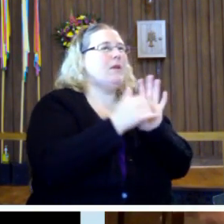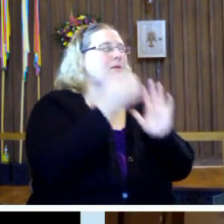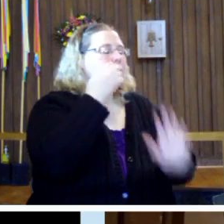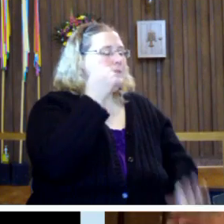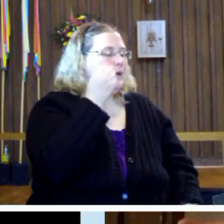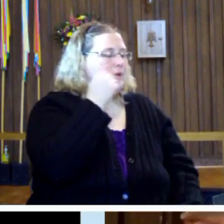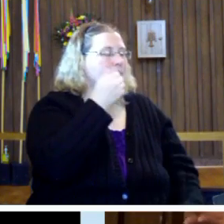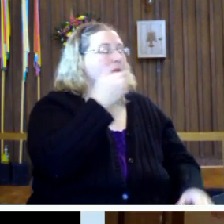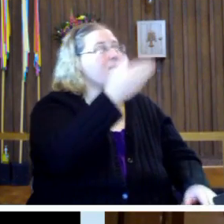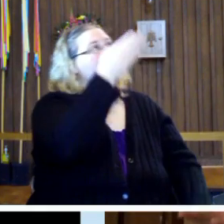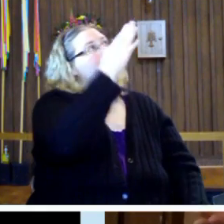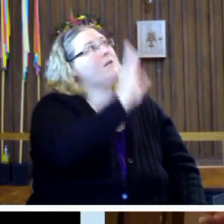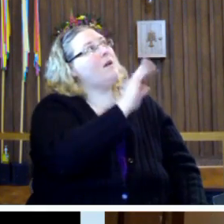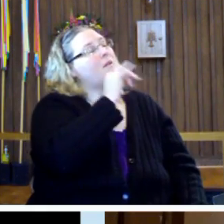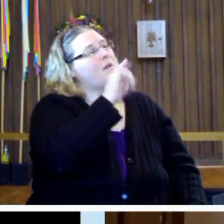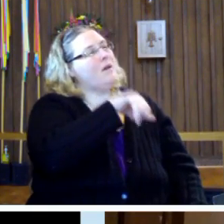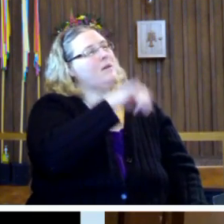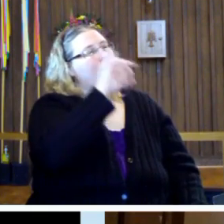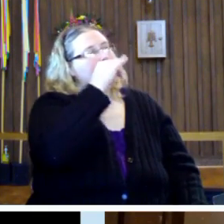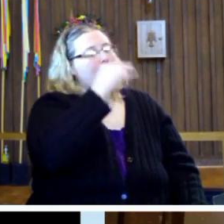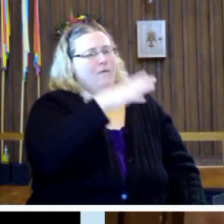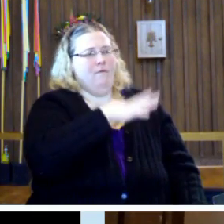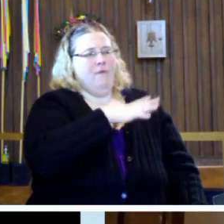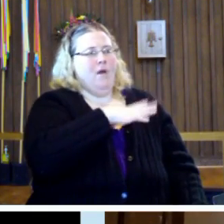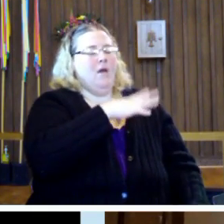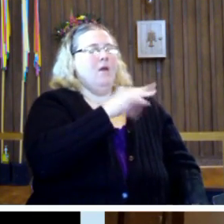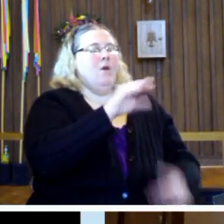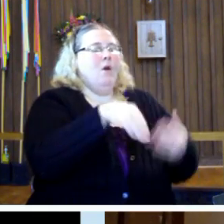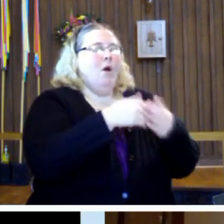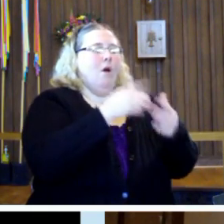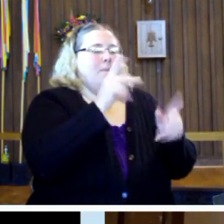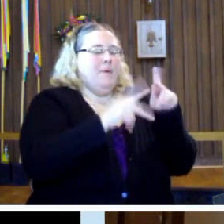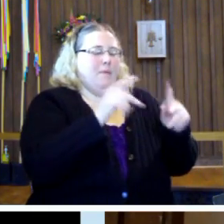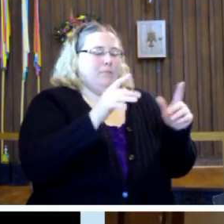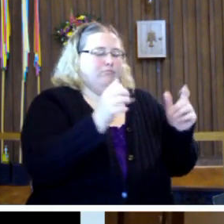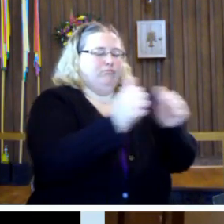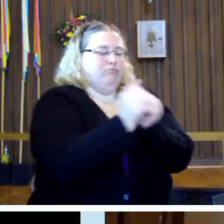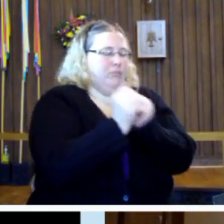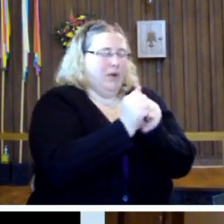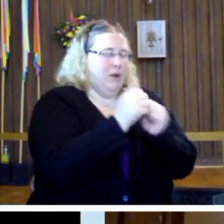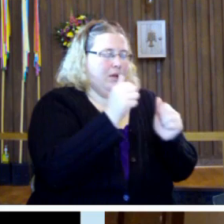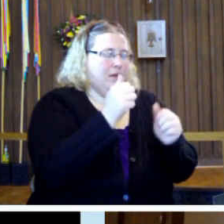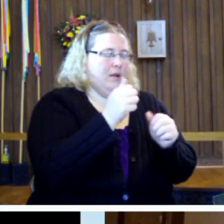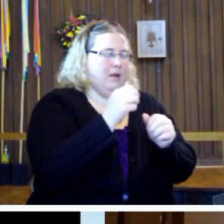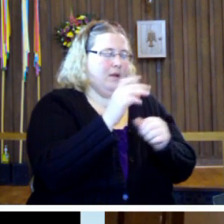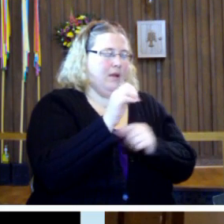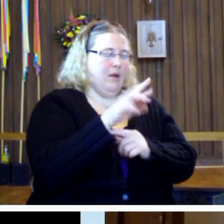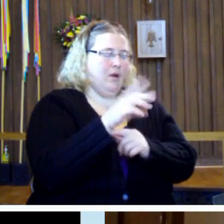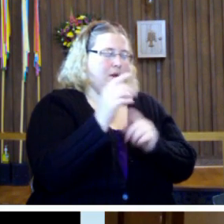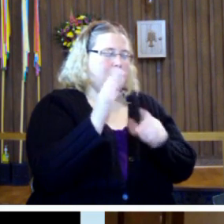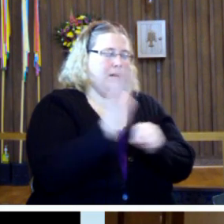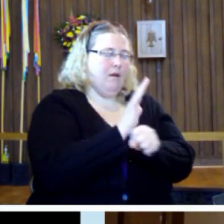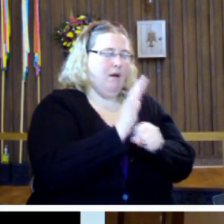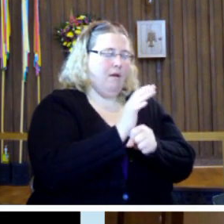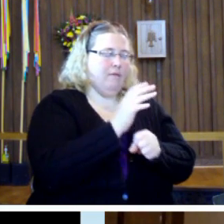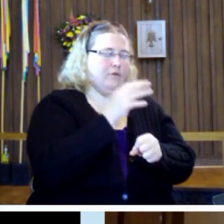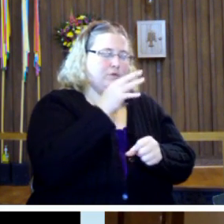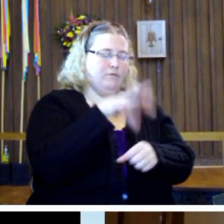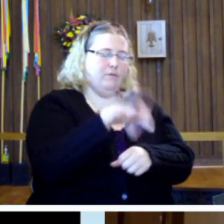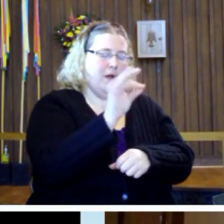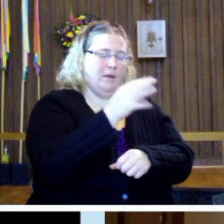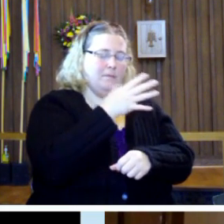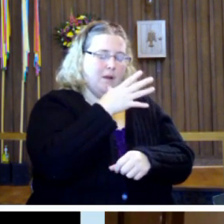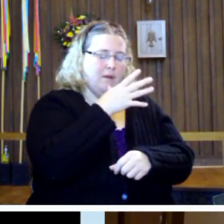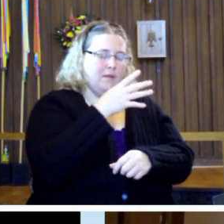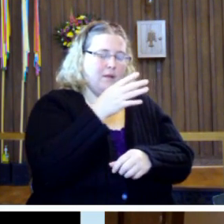by thanking God that that child is okay and that people cared enough to rally around and figure that out. The little,